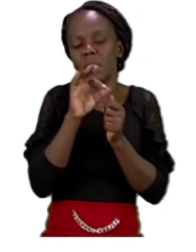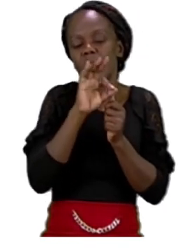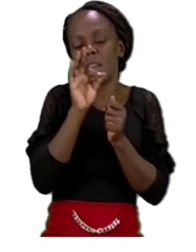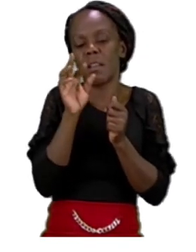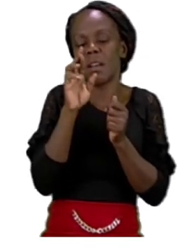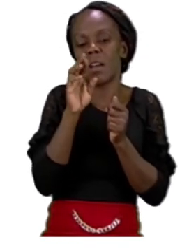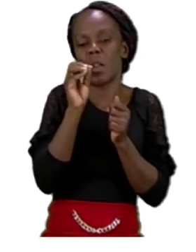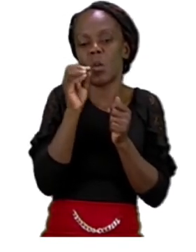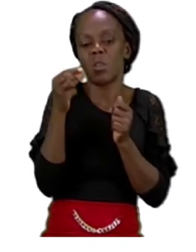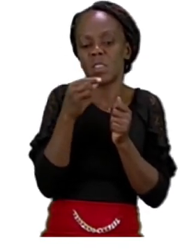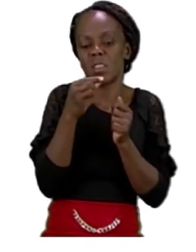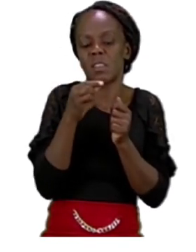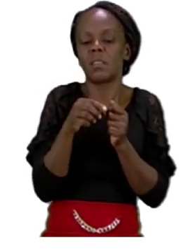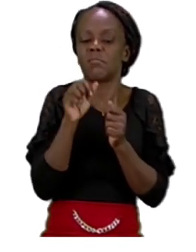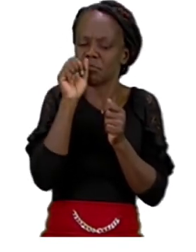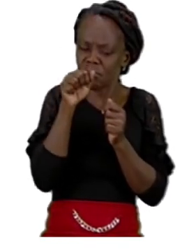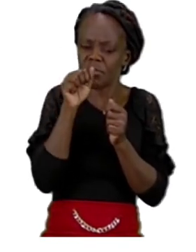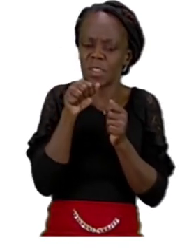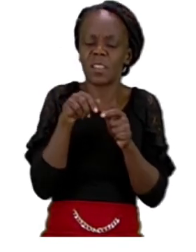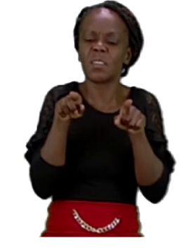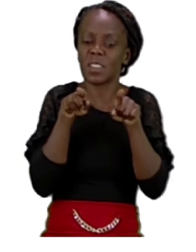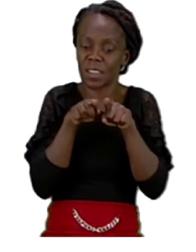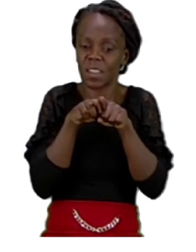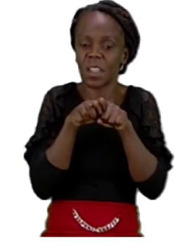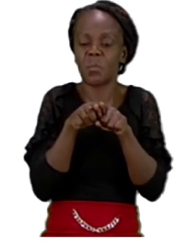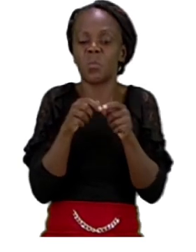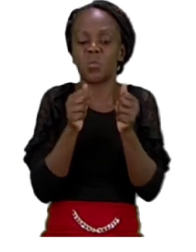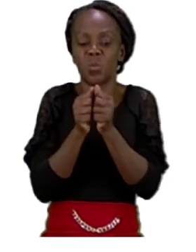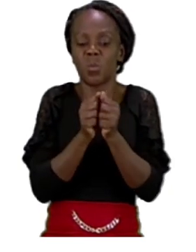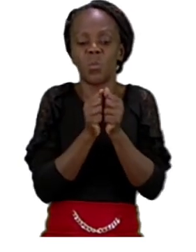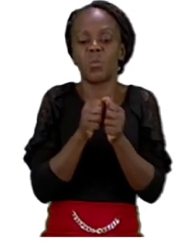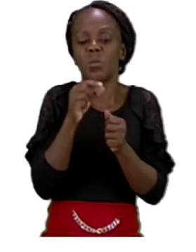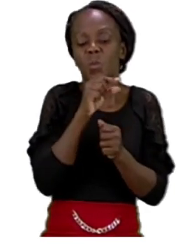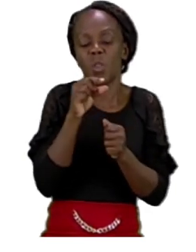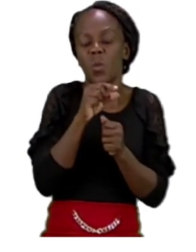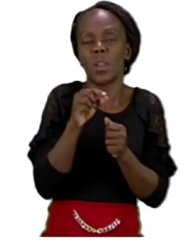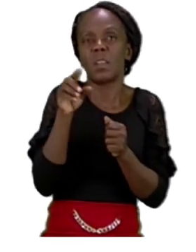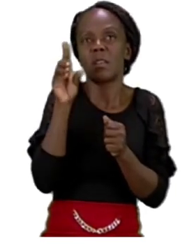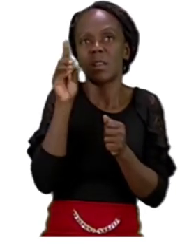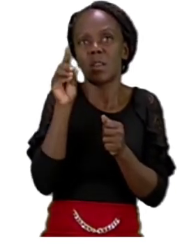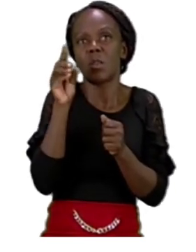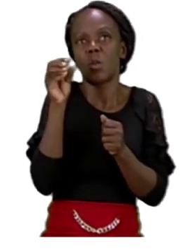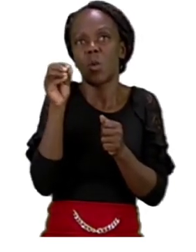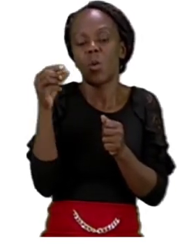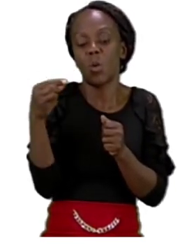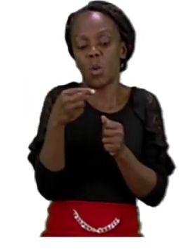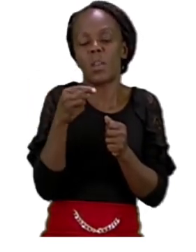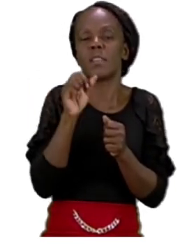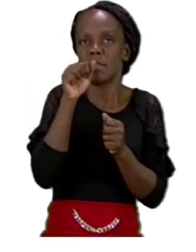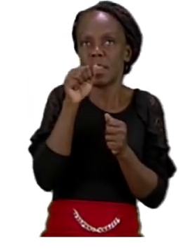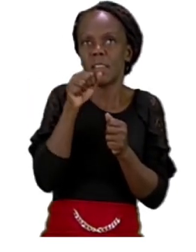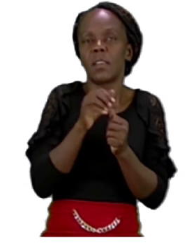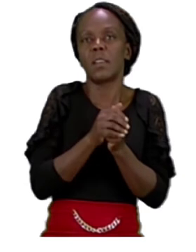you to do by yourself. Take your time and you are allowed to read the word with the other words to